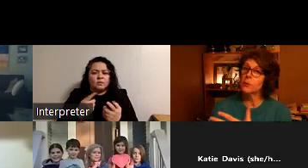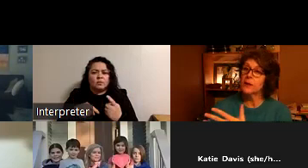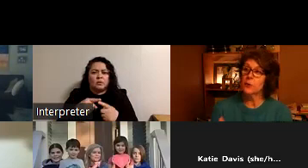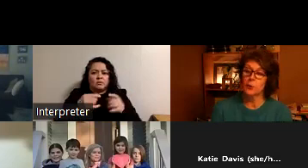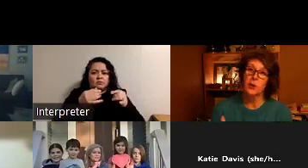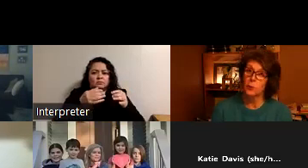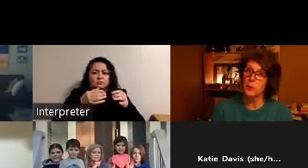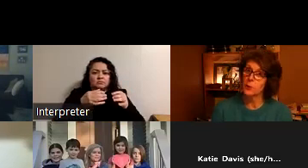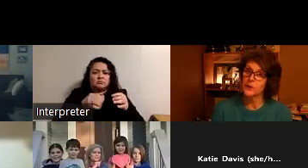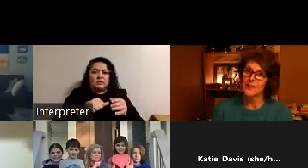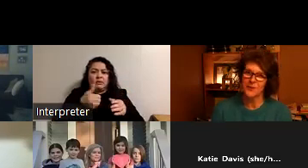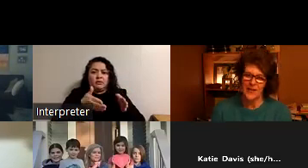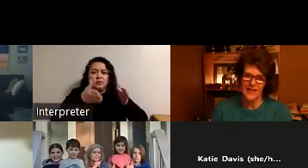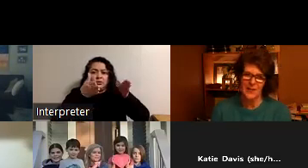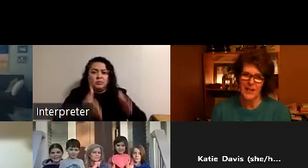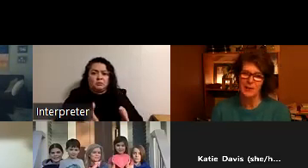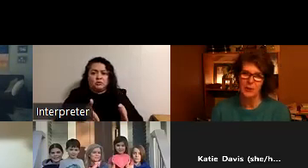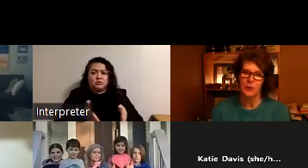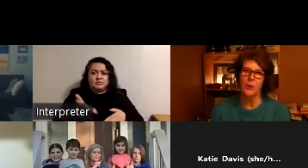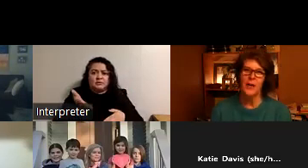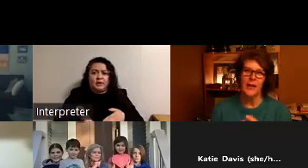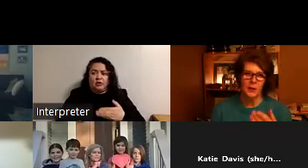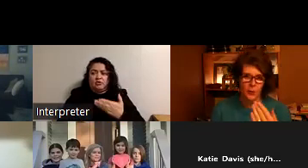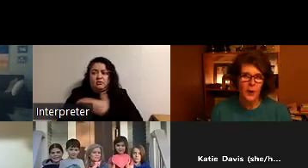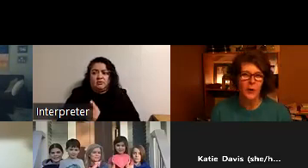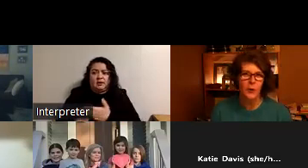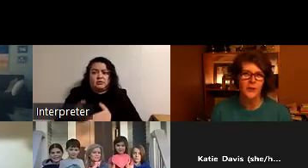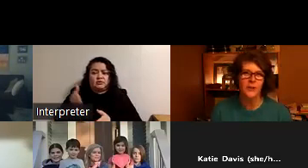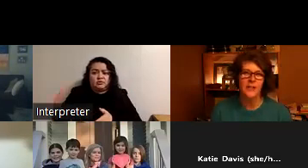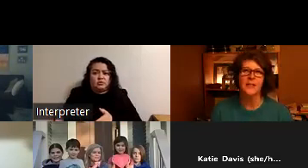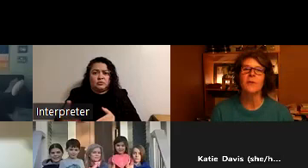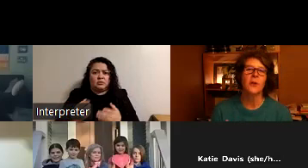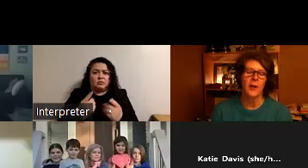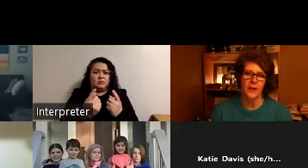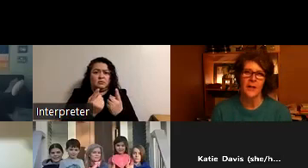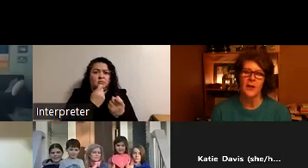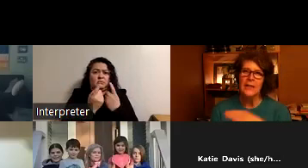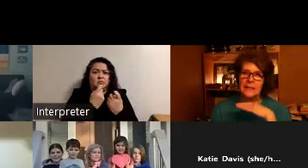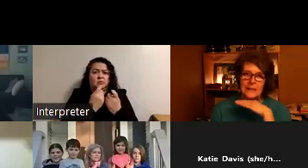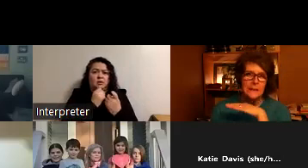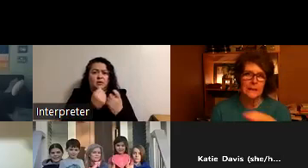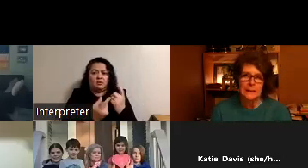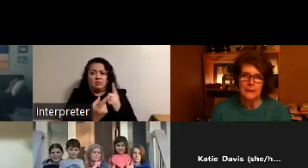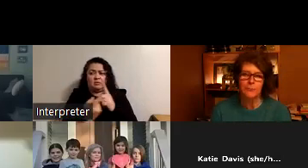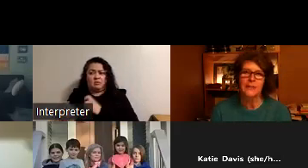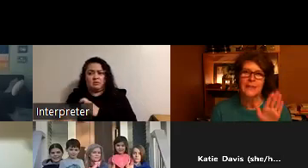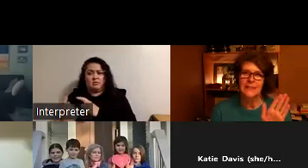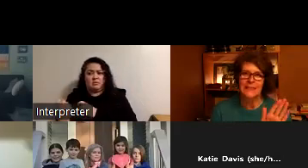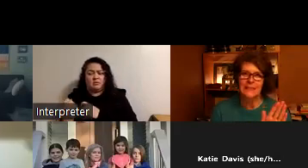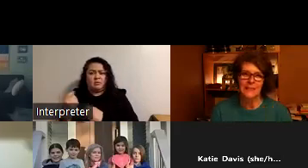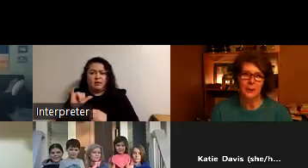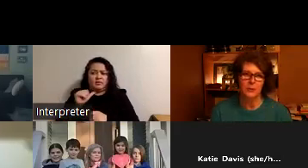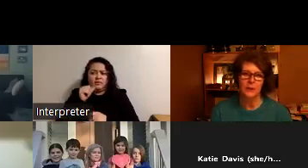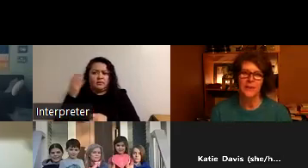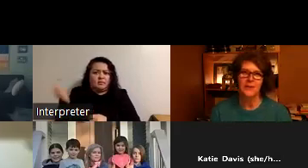when when the other human person is right there next to you and you get all the questions as if they're not there really